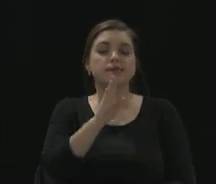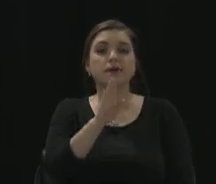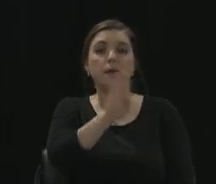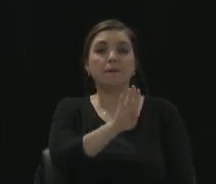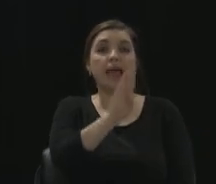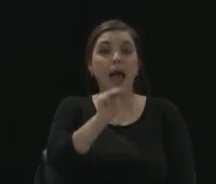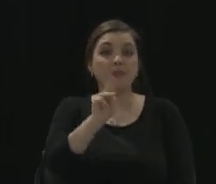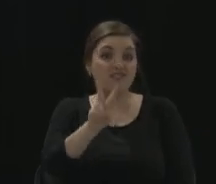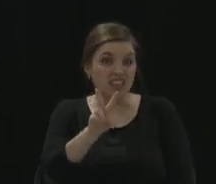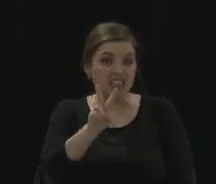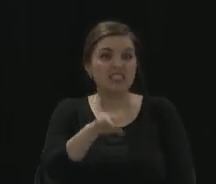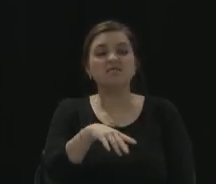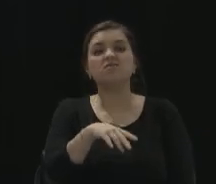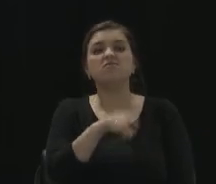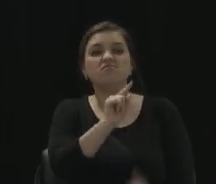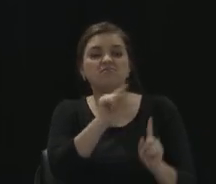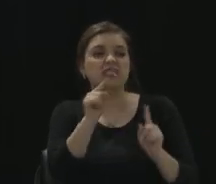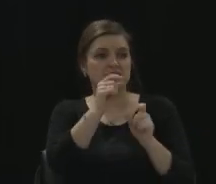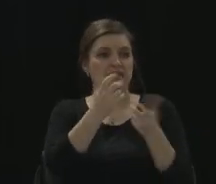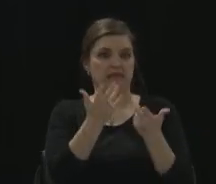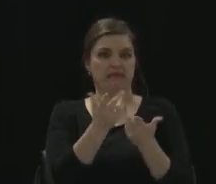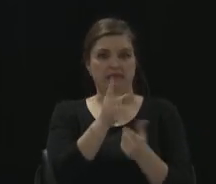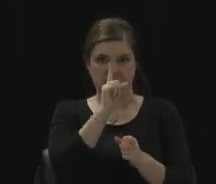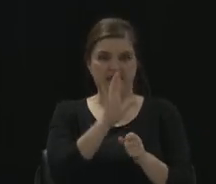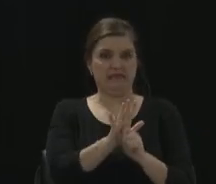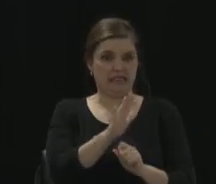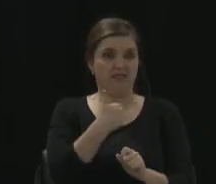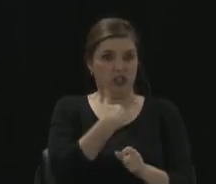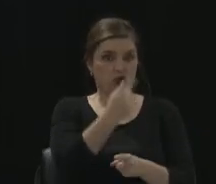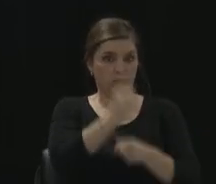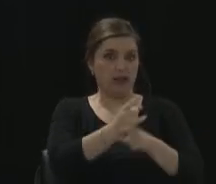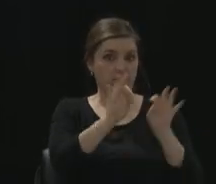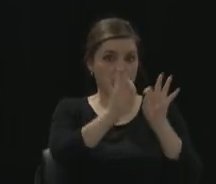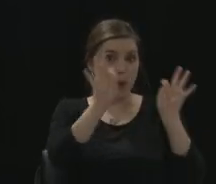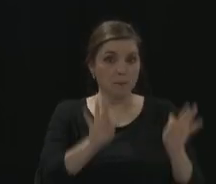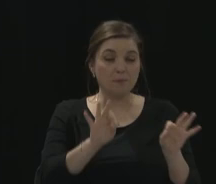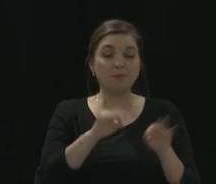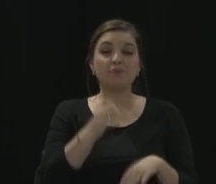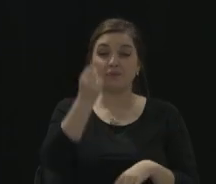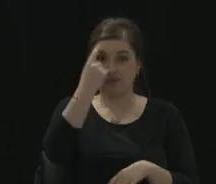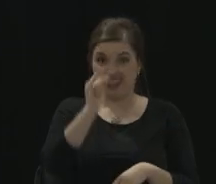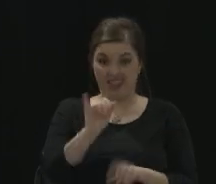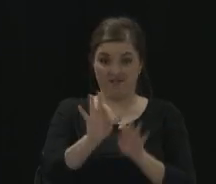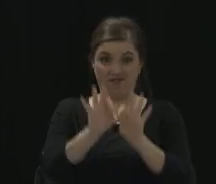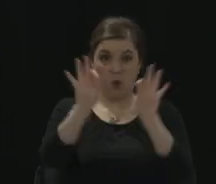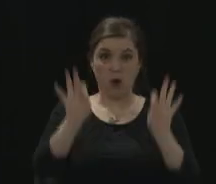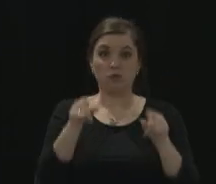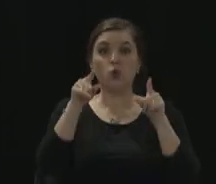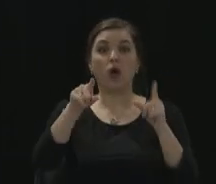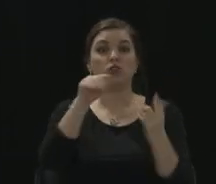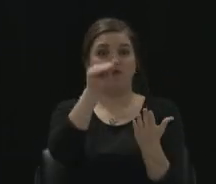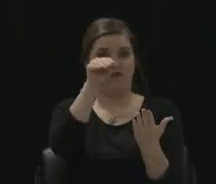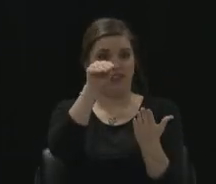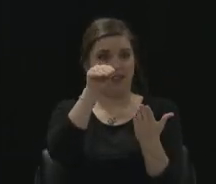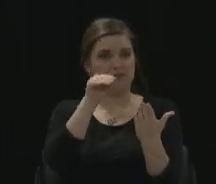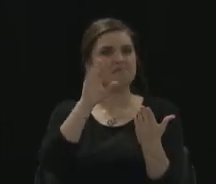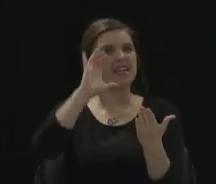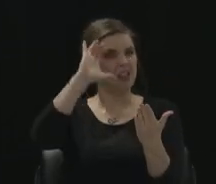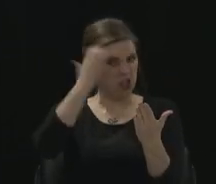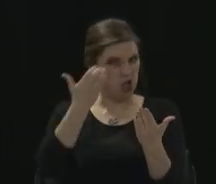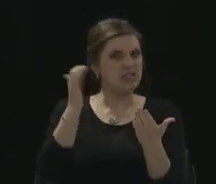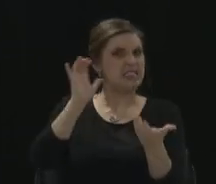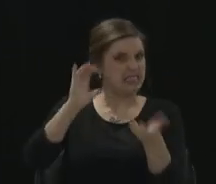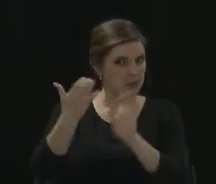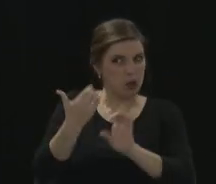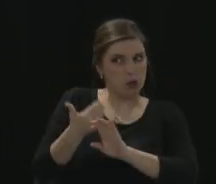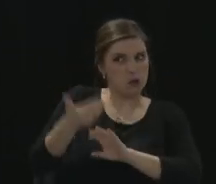Vehicles to make sure that they have the correct form. But on that form, as you start to fill it out, it looks very similar to the old